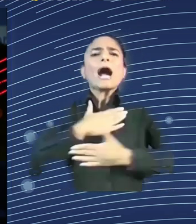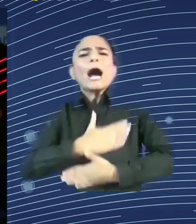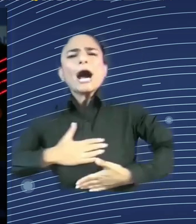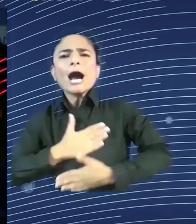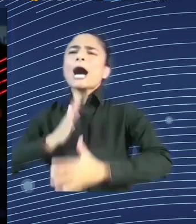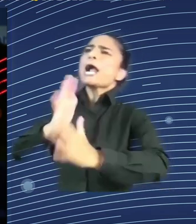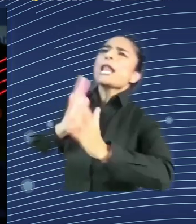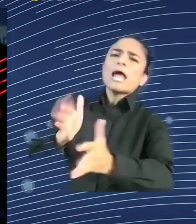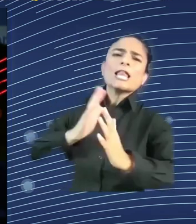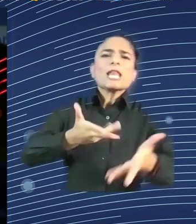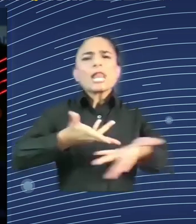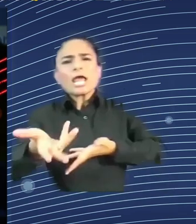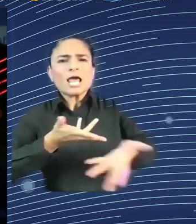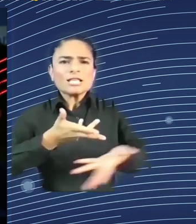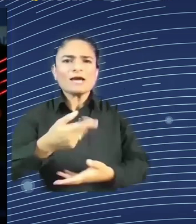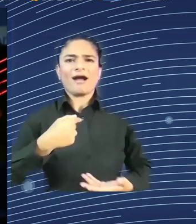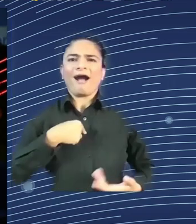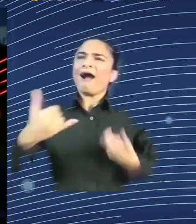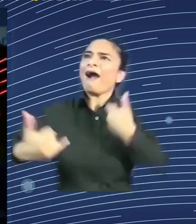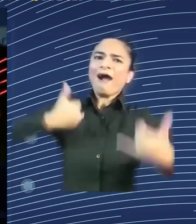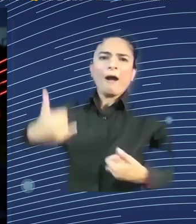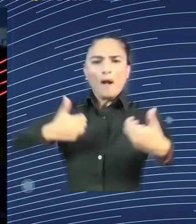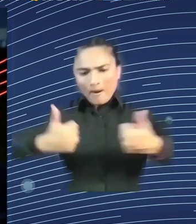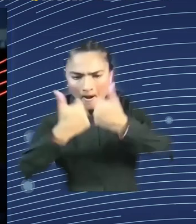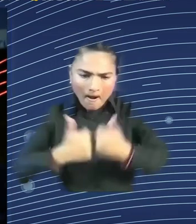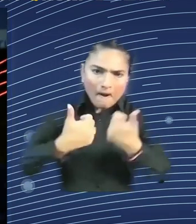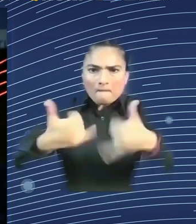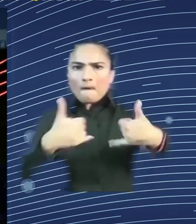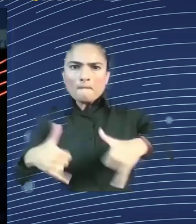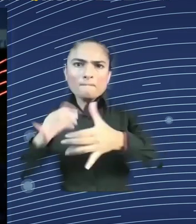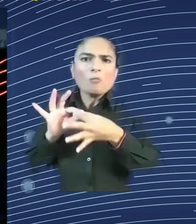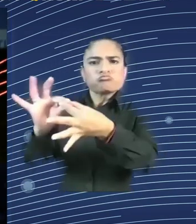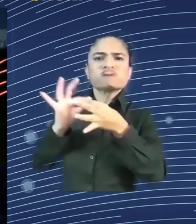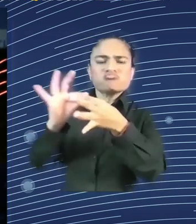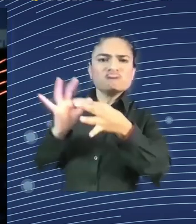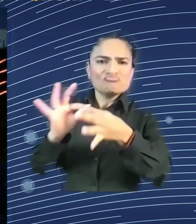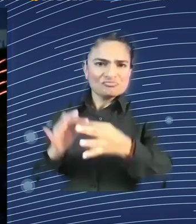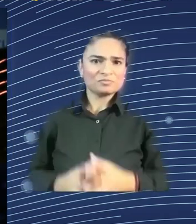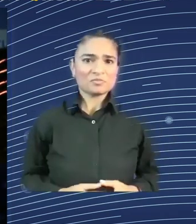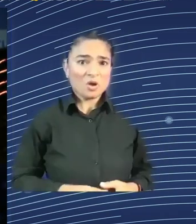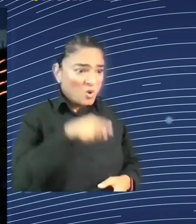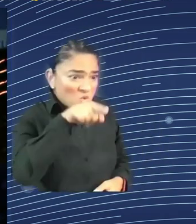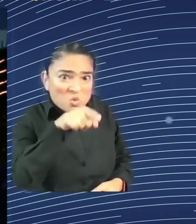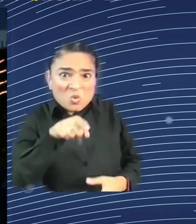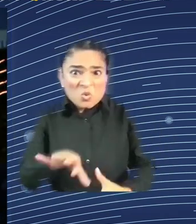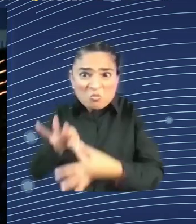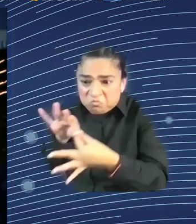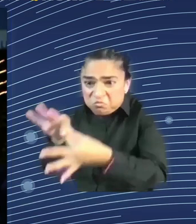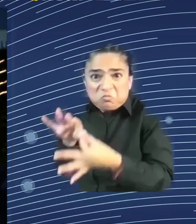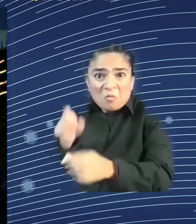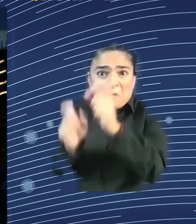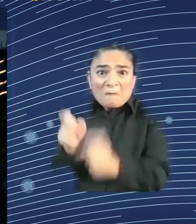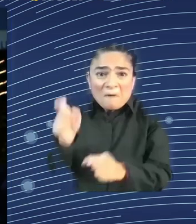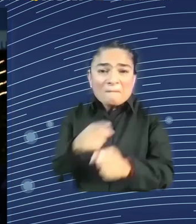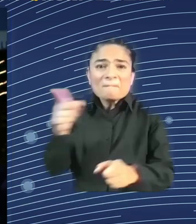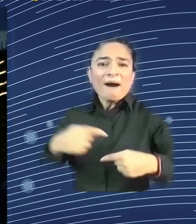So you build relationships, you bring joy into people's lives and you make our work much easier. But